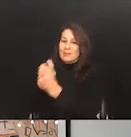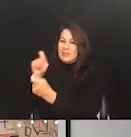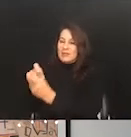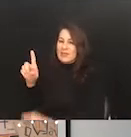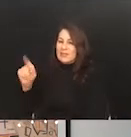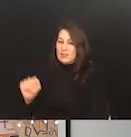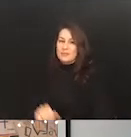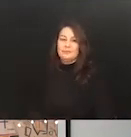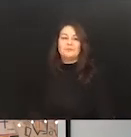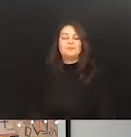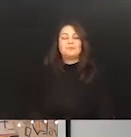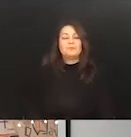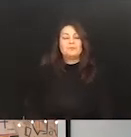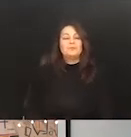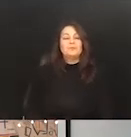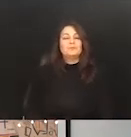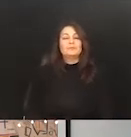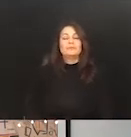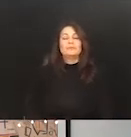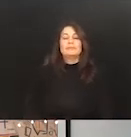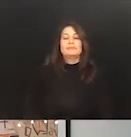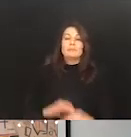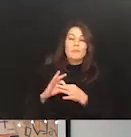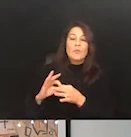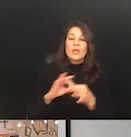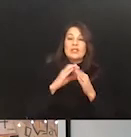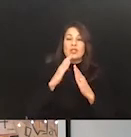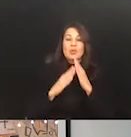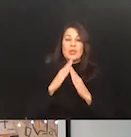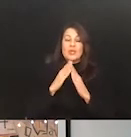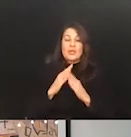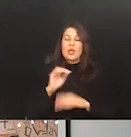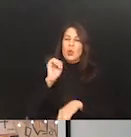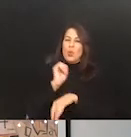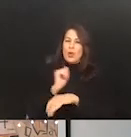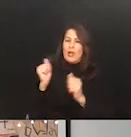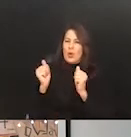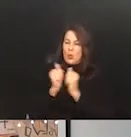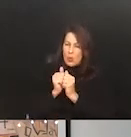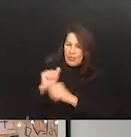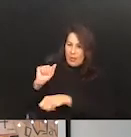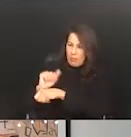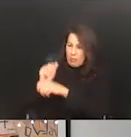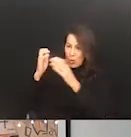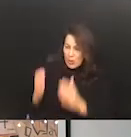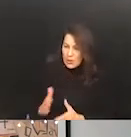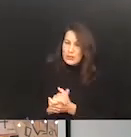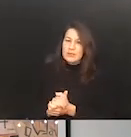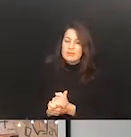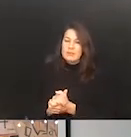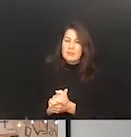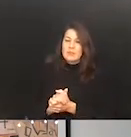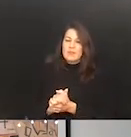a seat at the table, working with employers to think hard about what platforms they're adopting and what the downside risk could be.